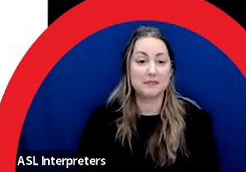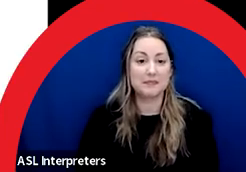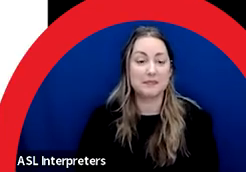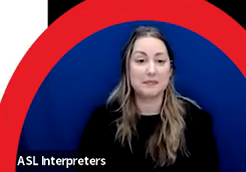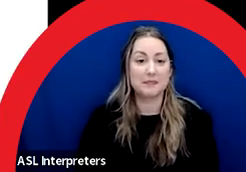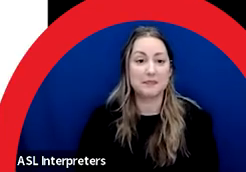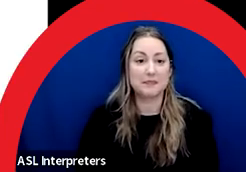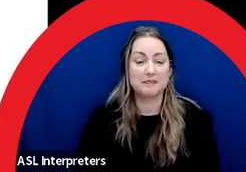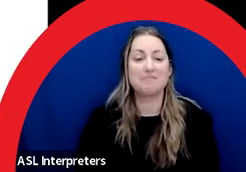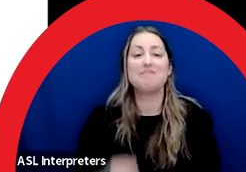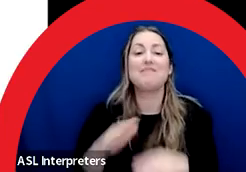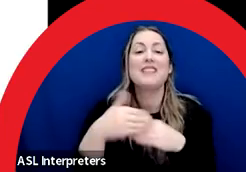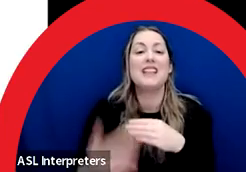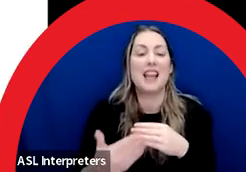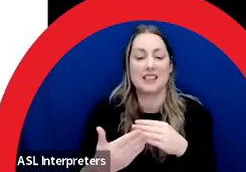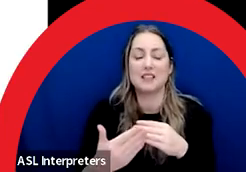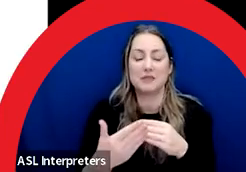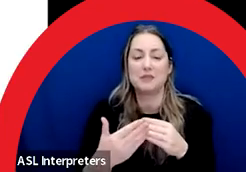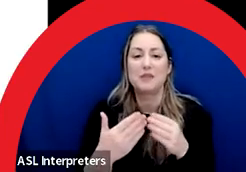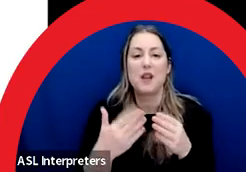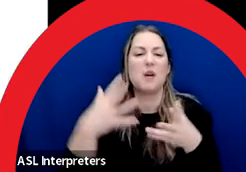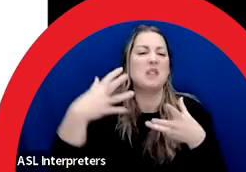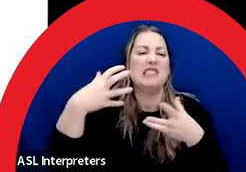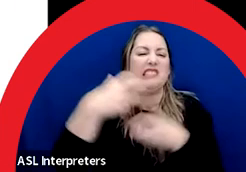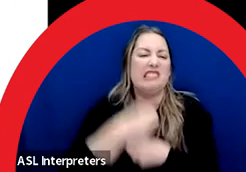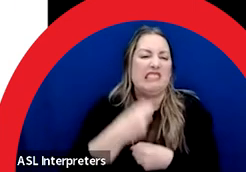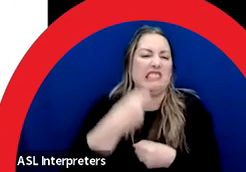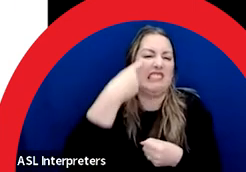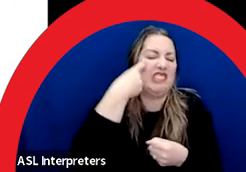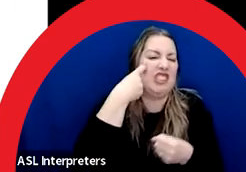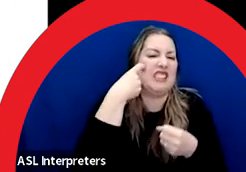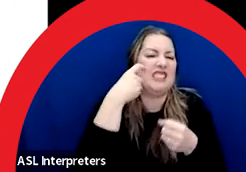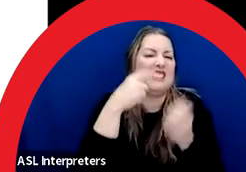So on the next slide, I want to summarize what we saw in the examples.